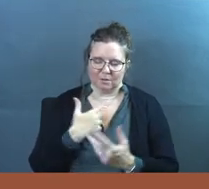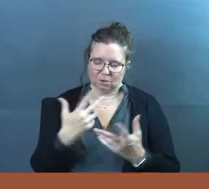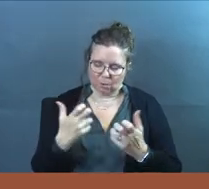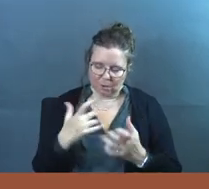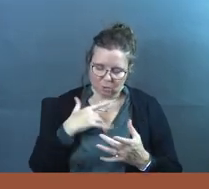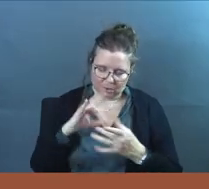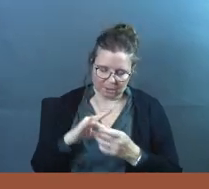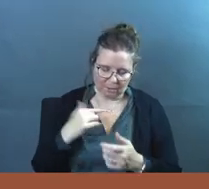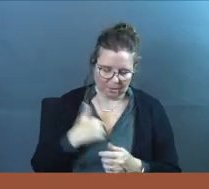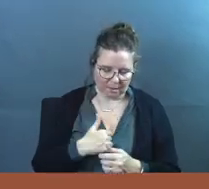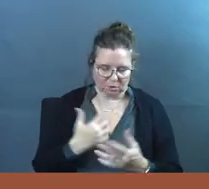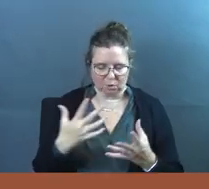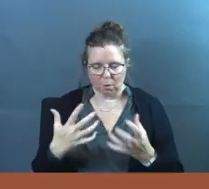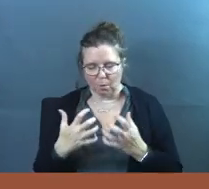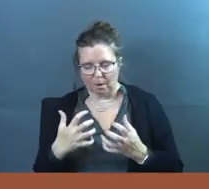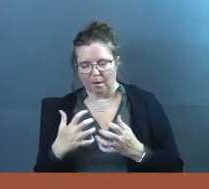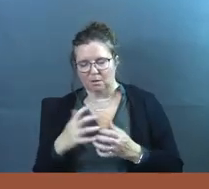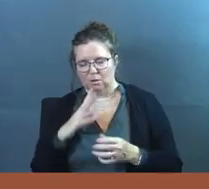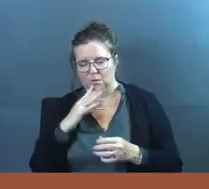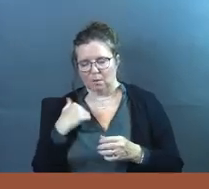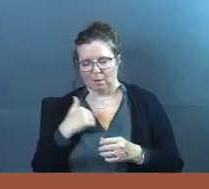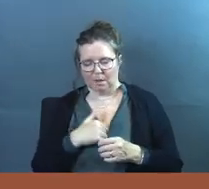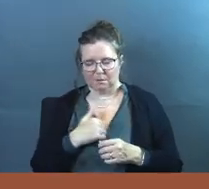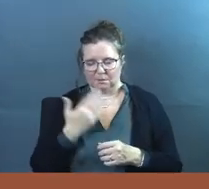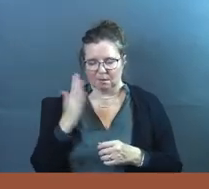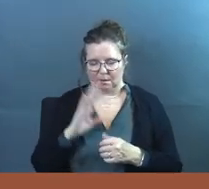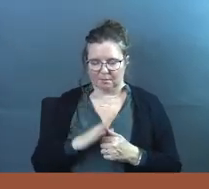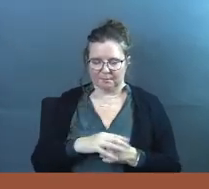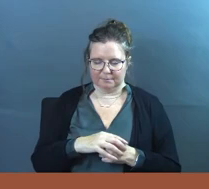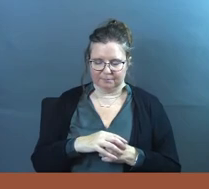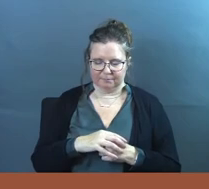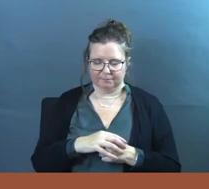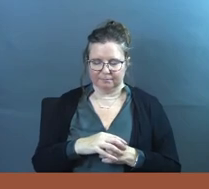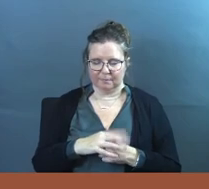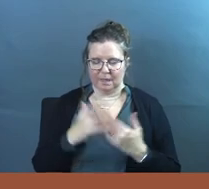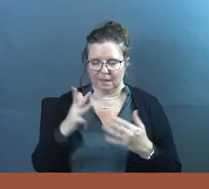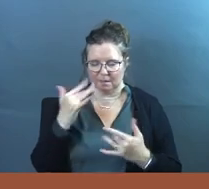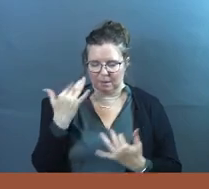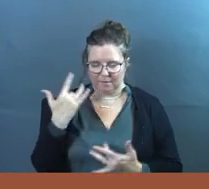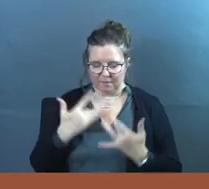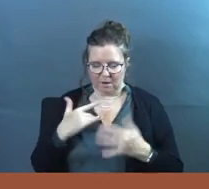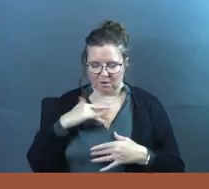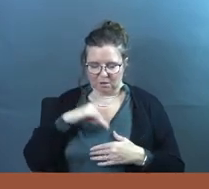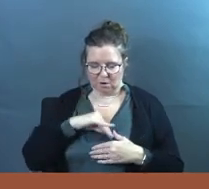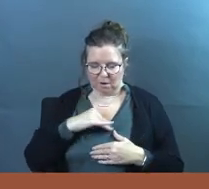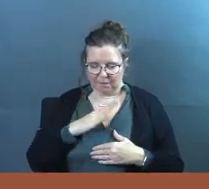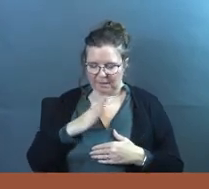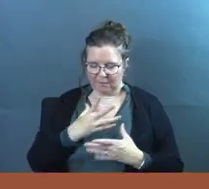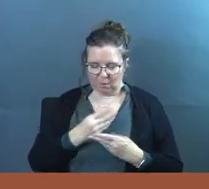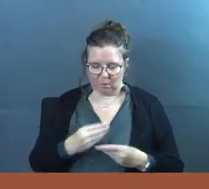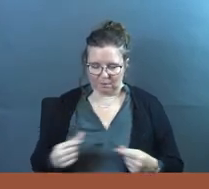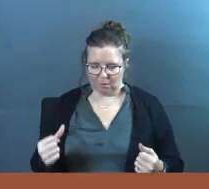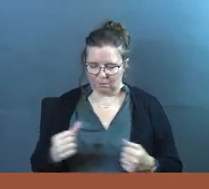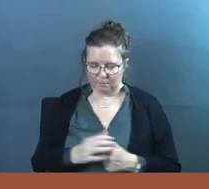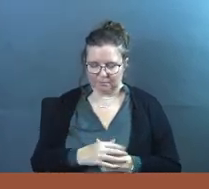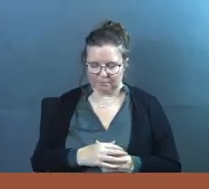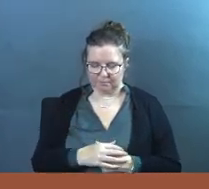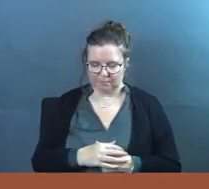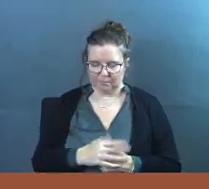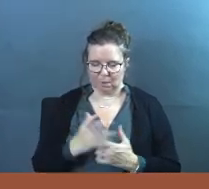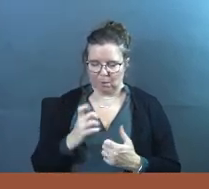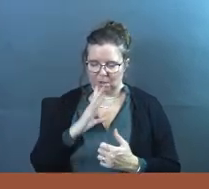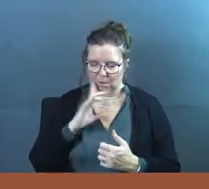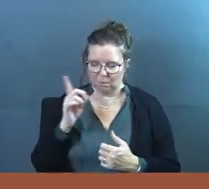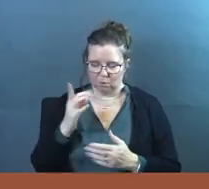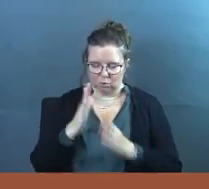and you want to connect with us, God. You want to talk with us, God. Let there be a fire in our hearts that never goes out to want